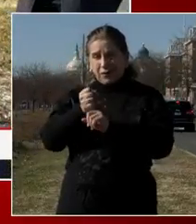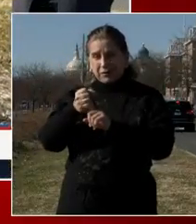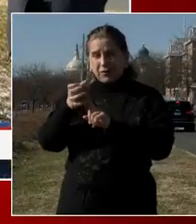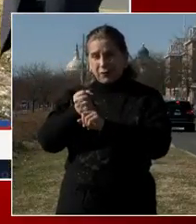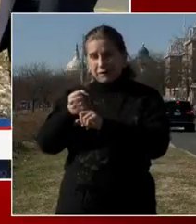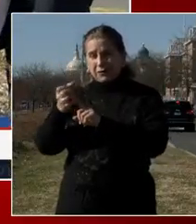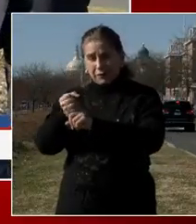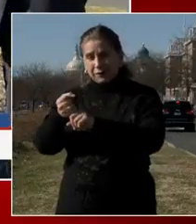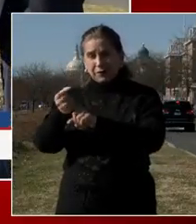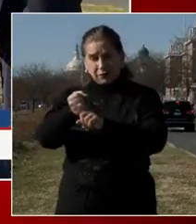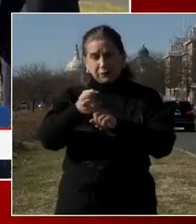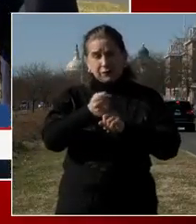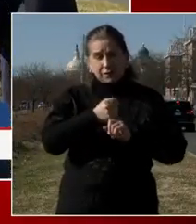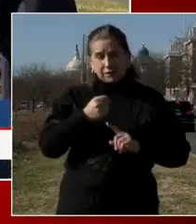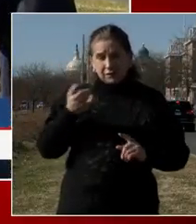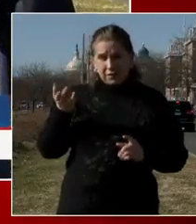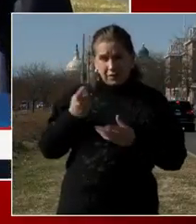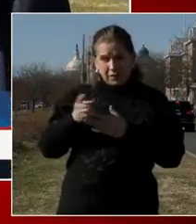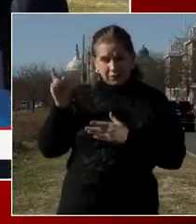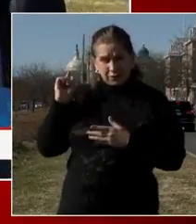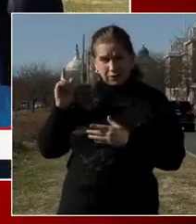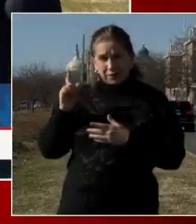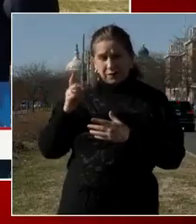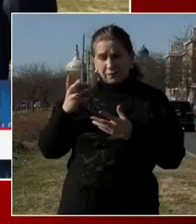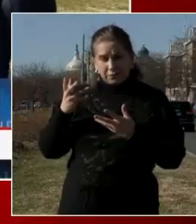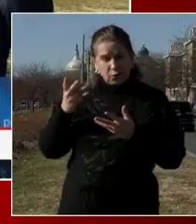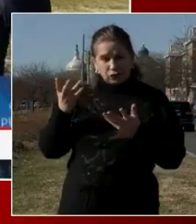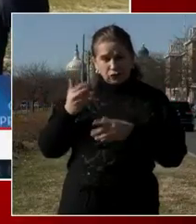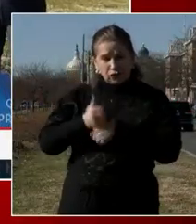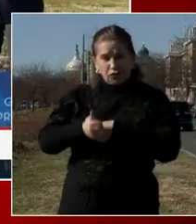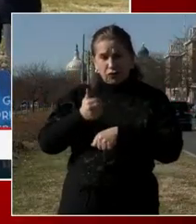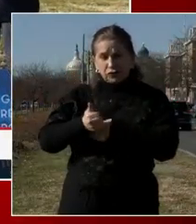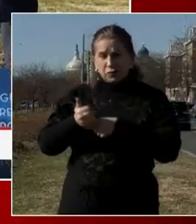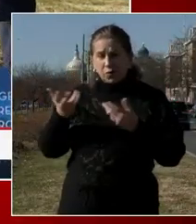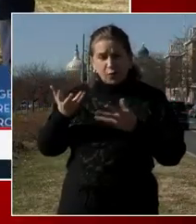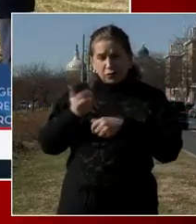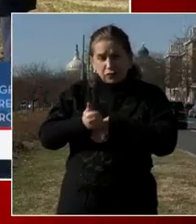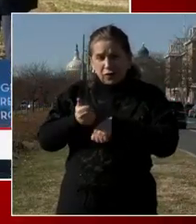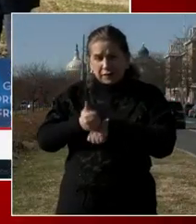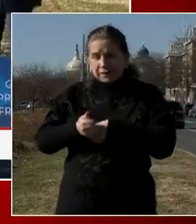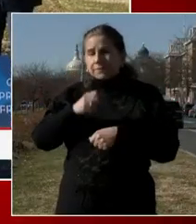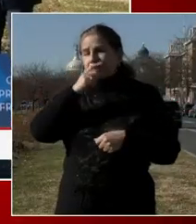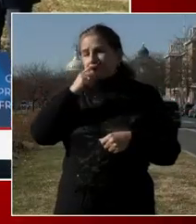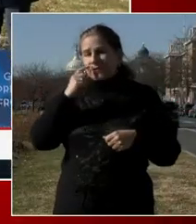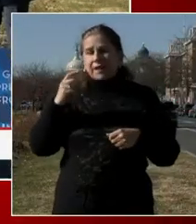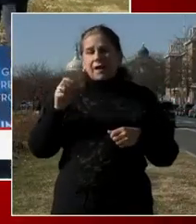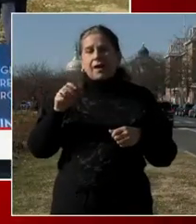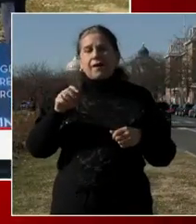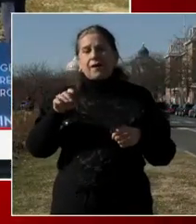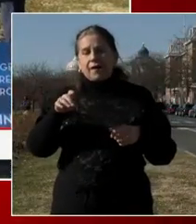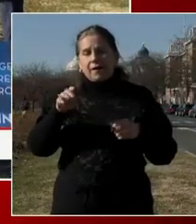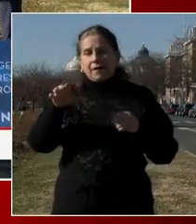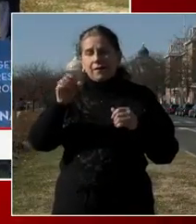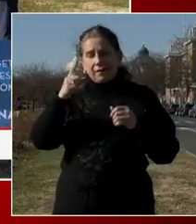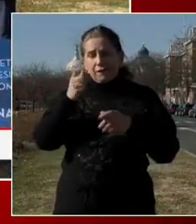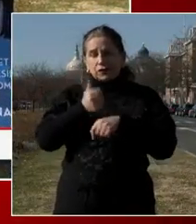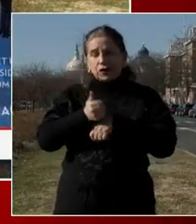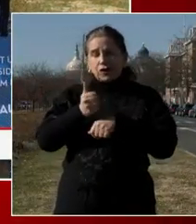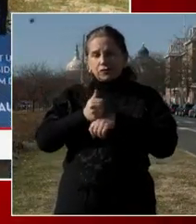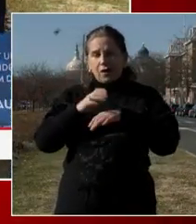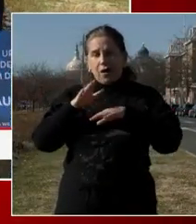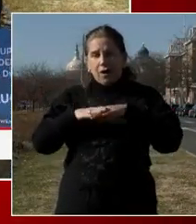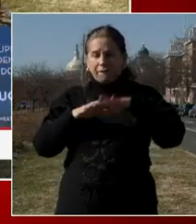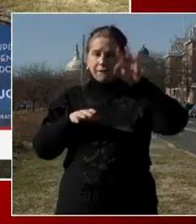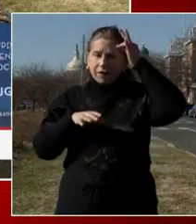local DC crimes? No, the majority of these folks that are being arrested are charged at the federal level. So they're in, uh, they're in district